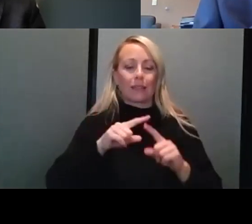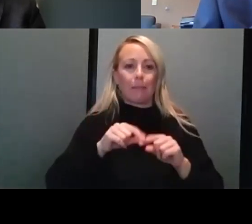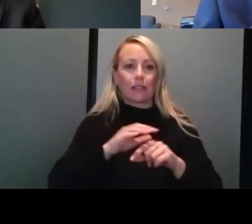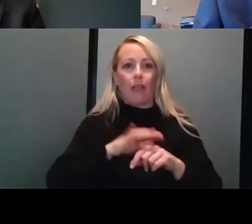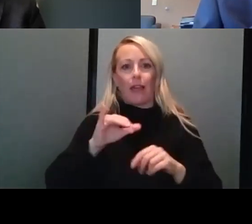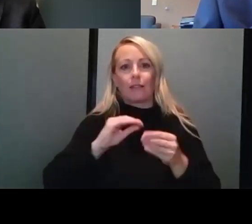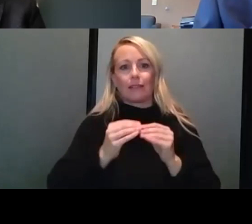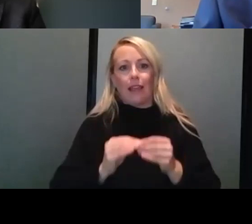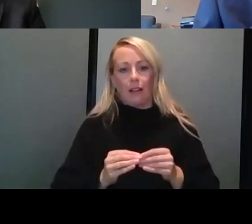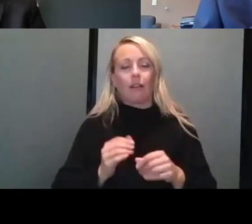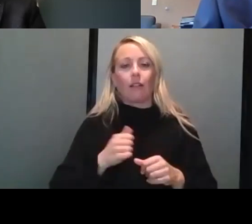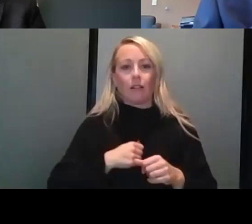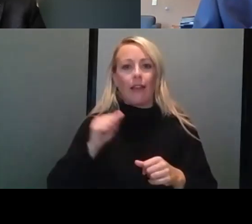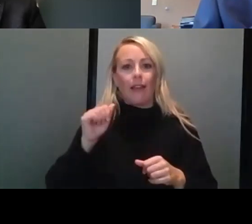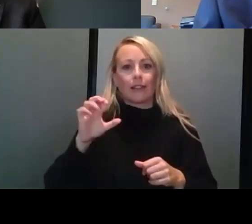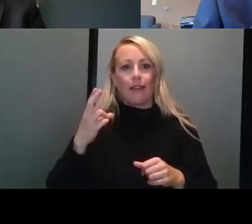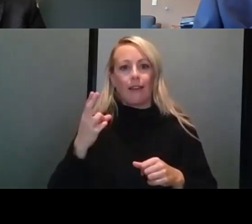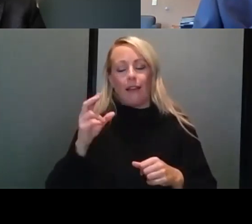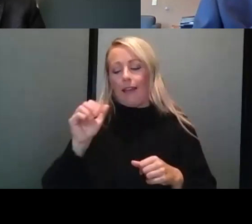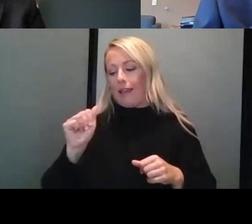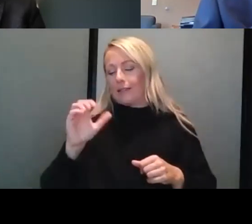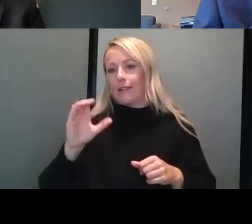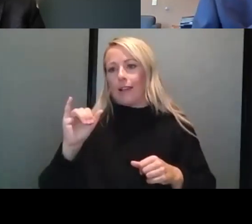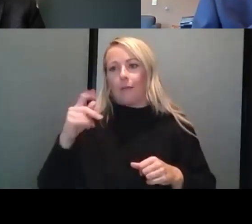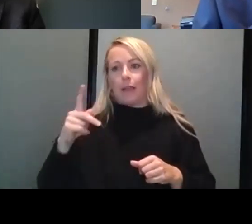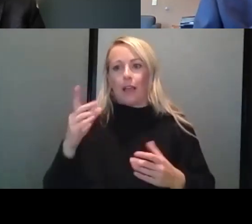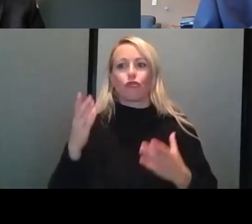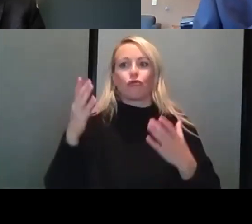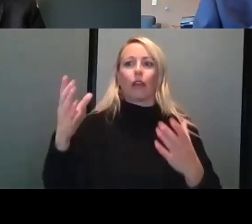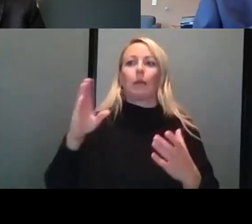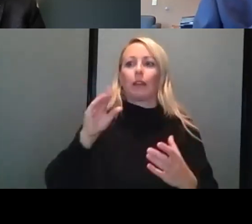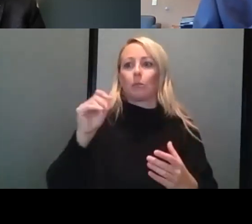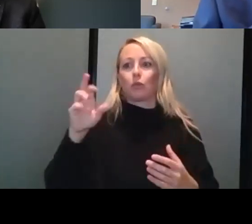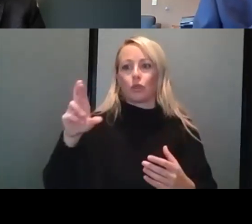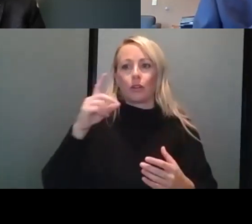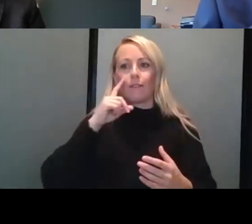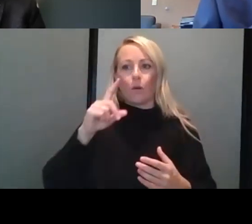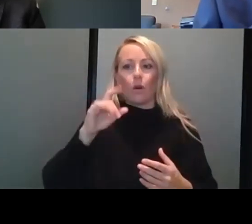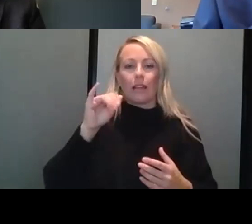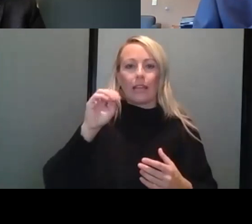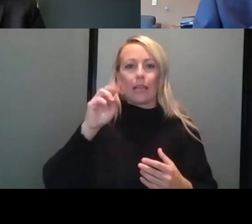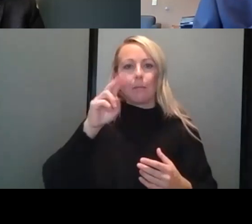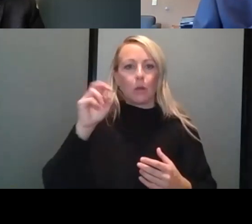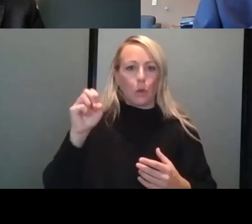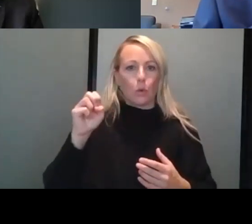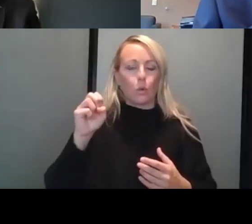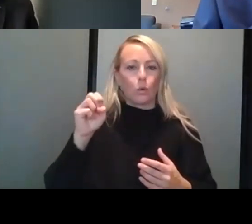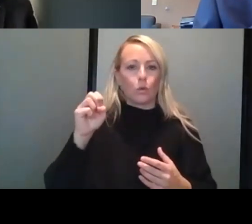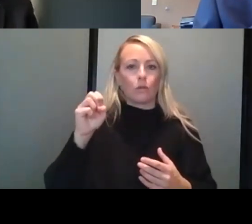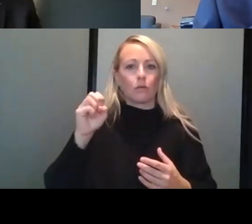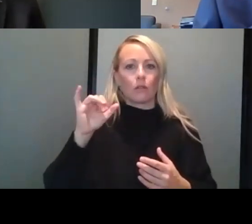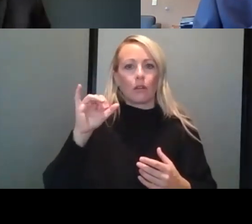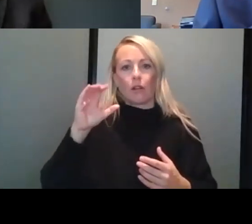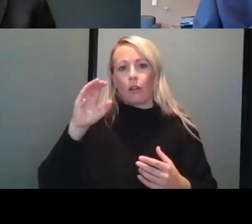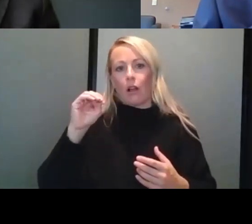data, uh, that ACIP has recommended boosters, uh, for the immunosuppressed using transplant patients